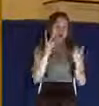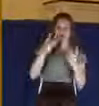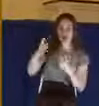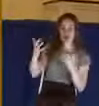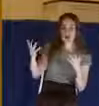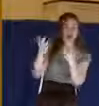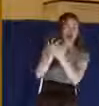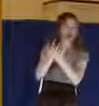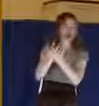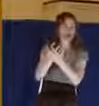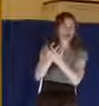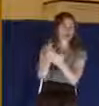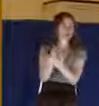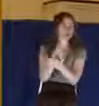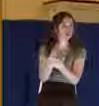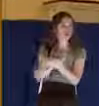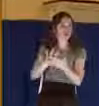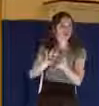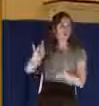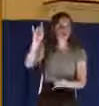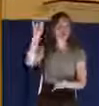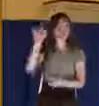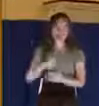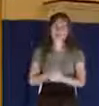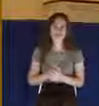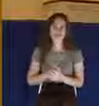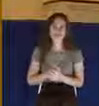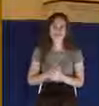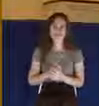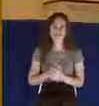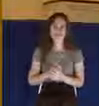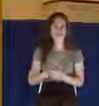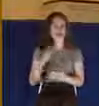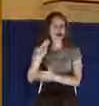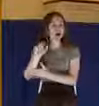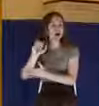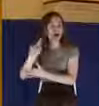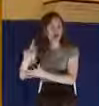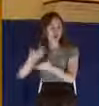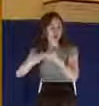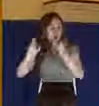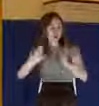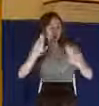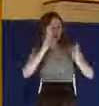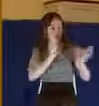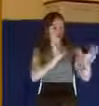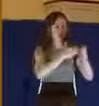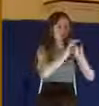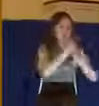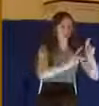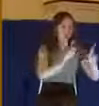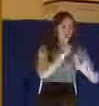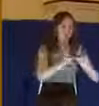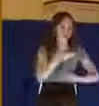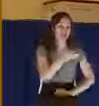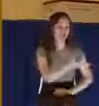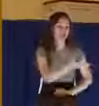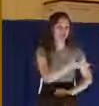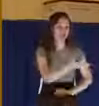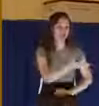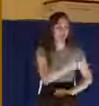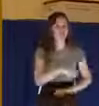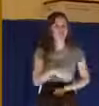what Mark does in his gospel is he focuses on the people that were at the cross. You'll notice that there are various groups of people that Mark and